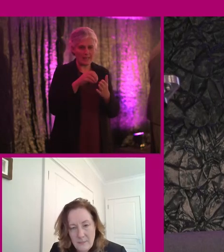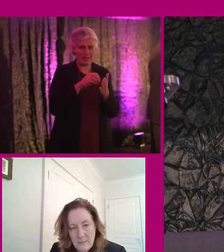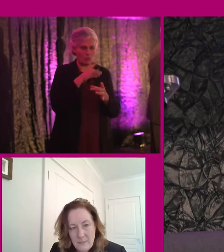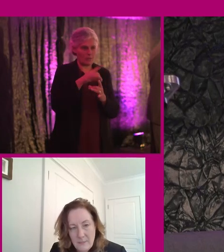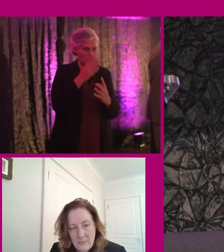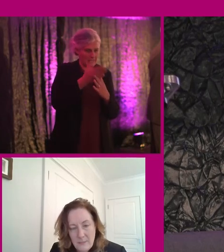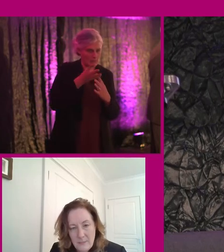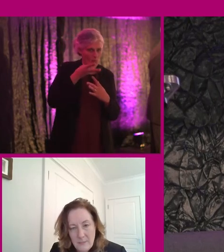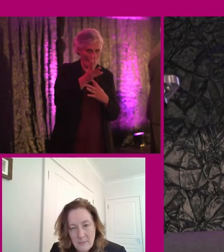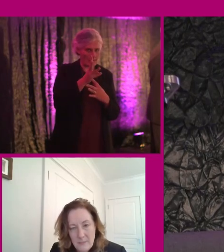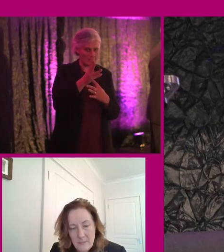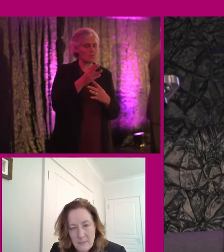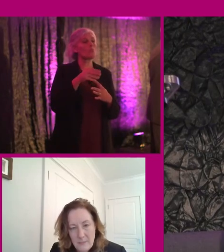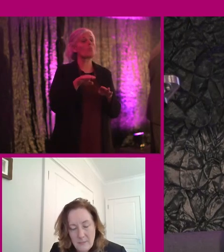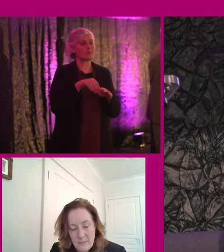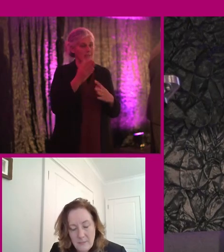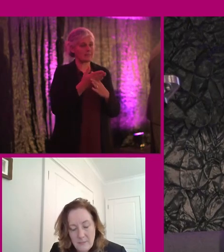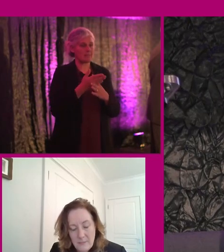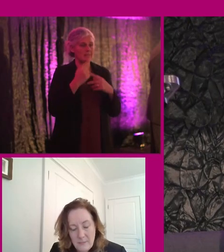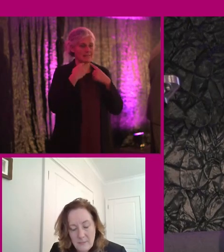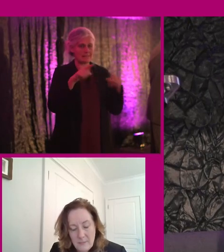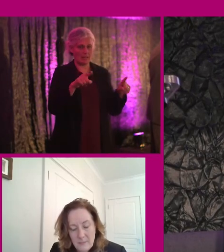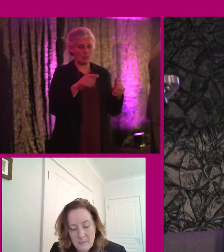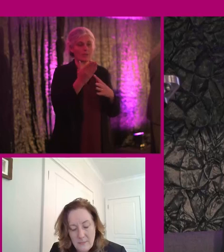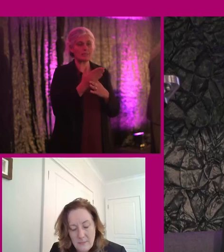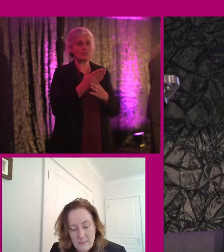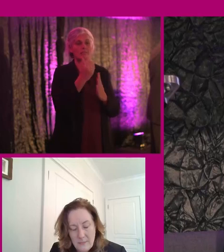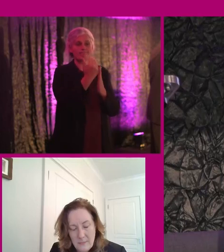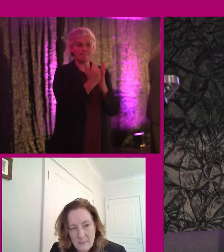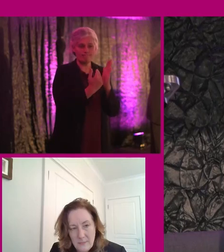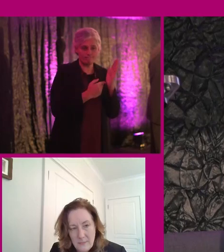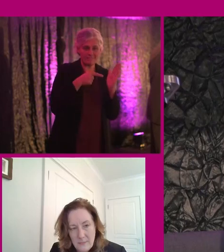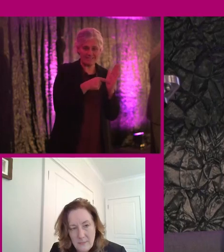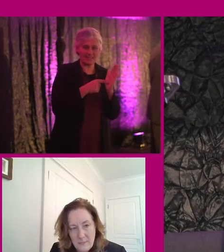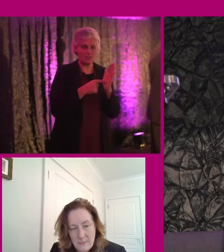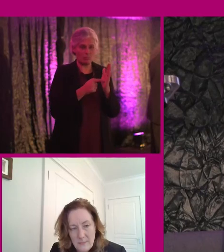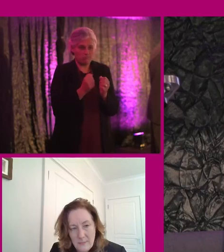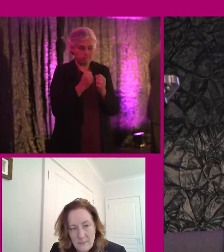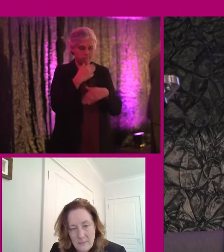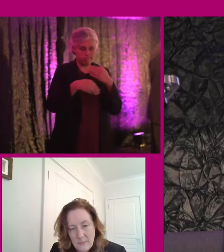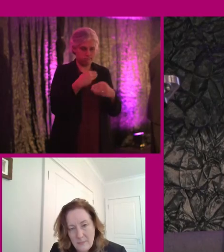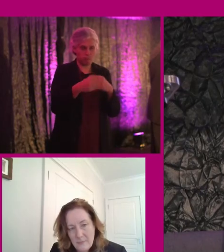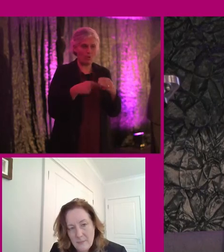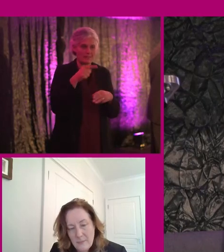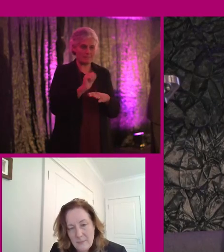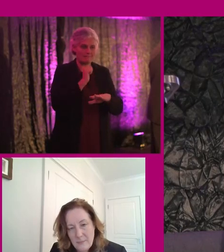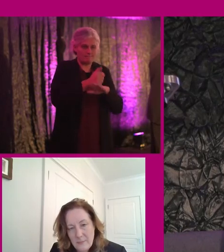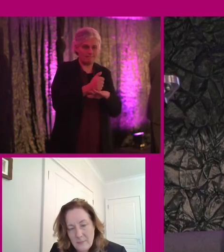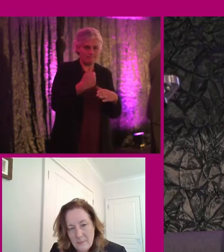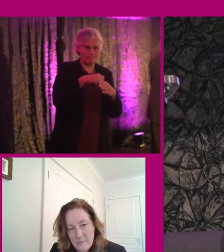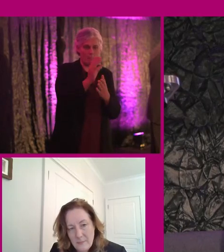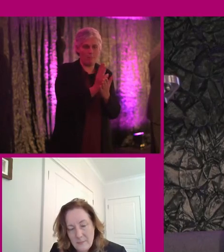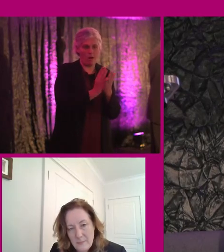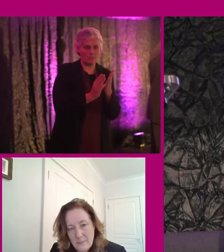way in the accessibility statement. So in terms of the Web Accessibility Directive, that's what the enforcement mechanism is there. So it